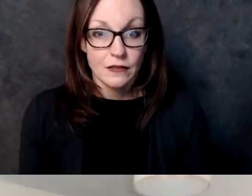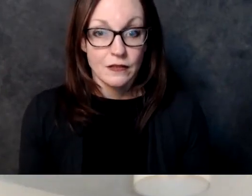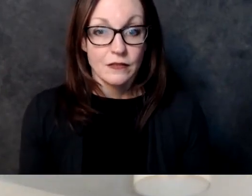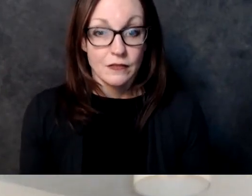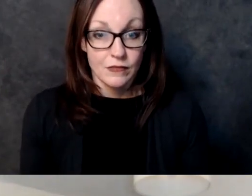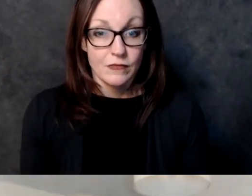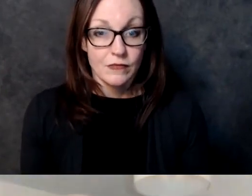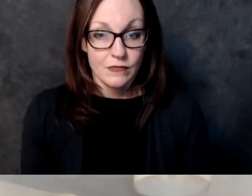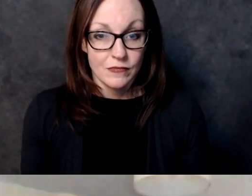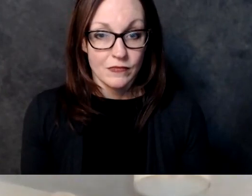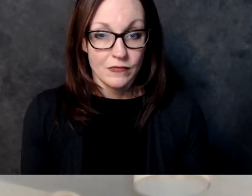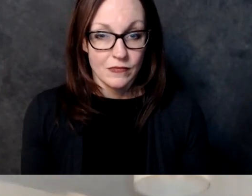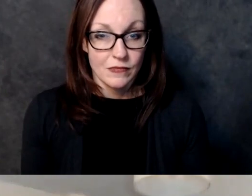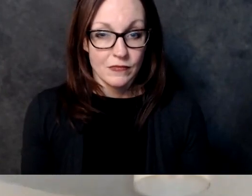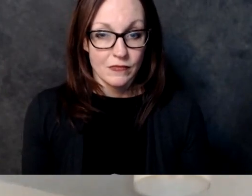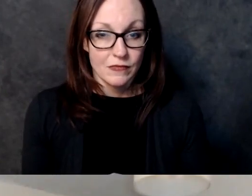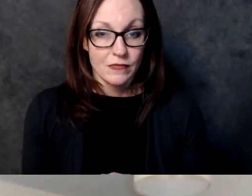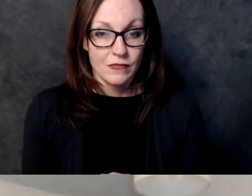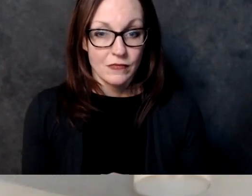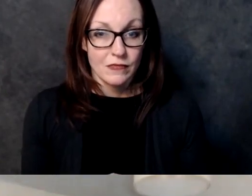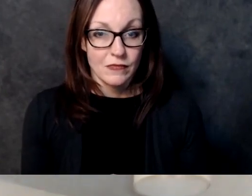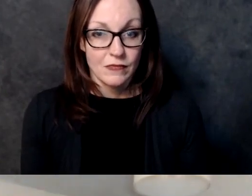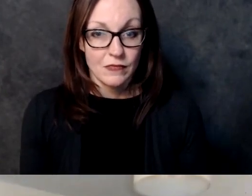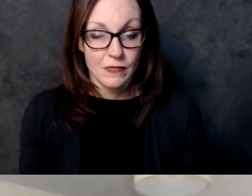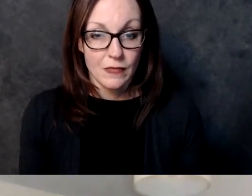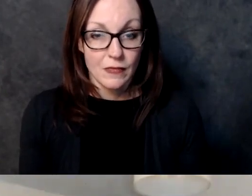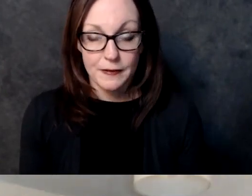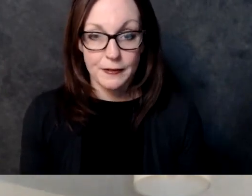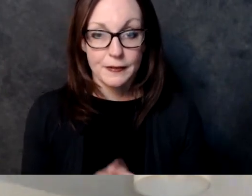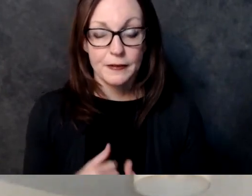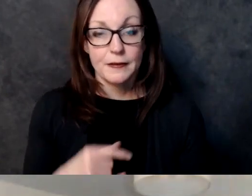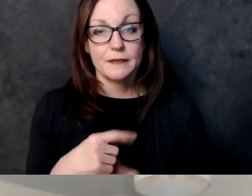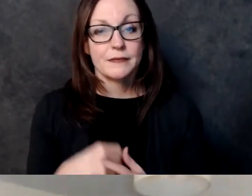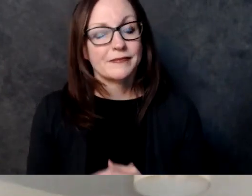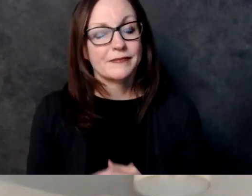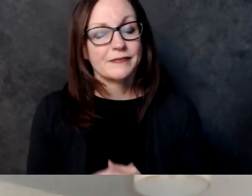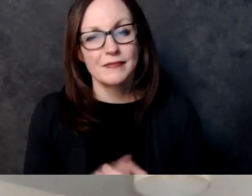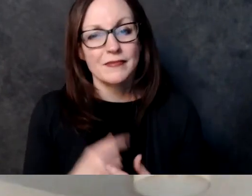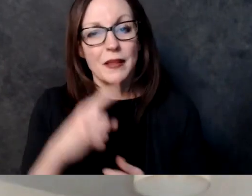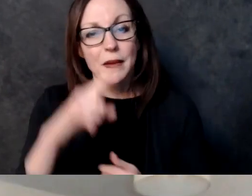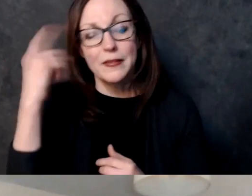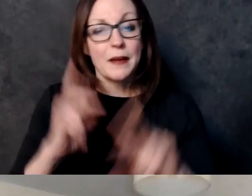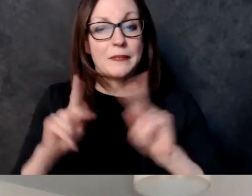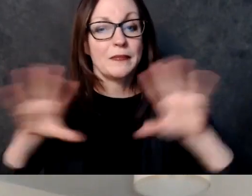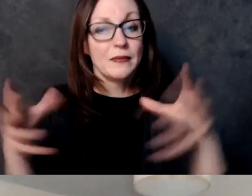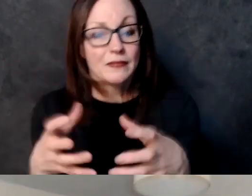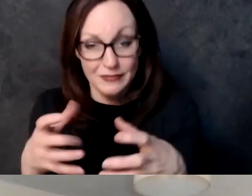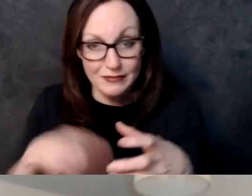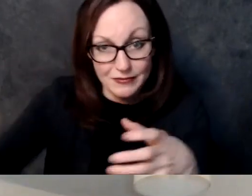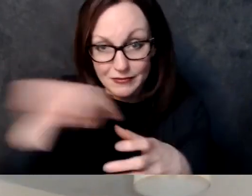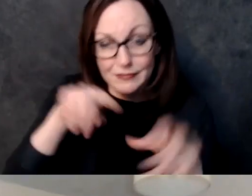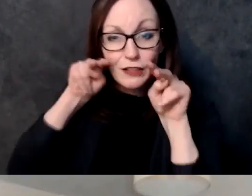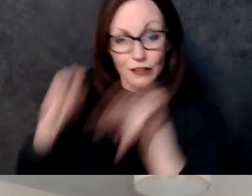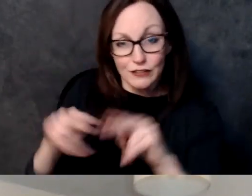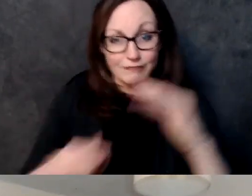more than double actually and in some cases up to four times as much um for uh the black counterparts even though like i said usage rates